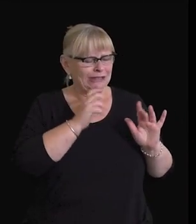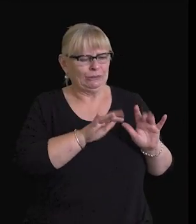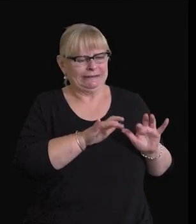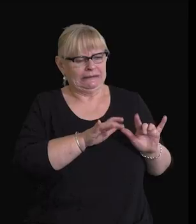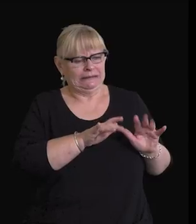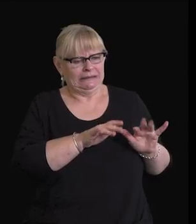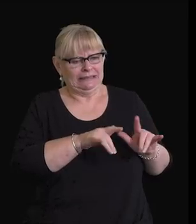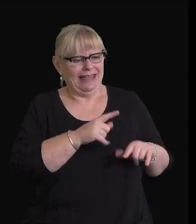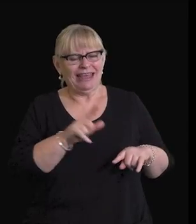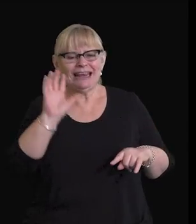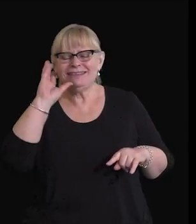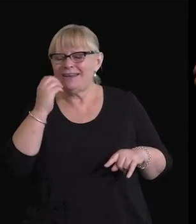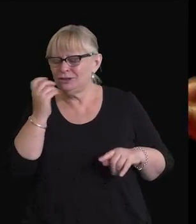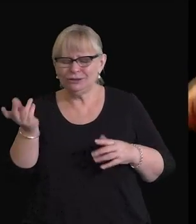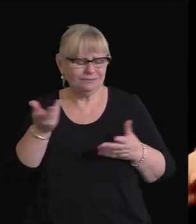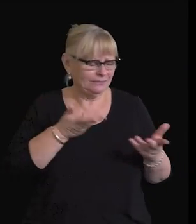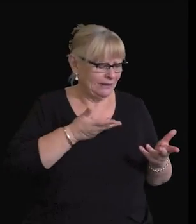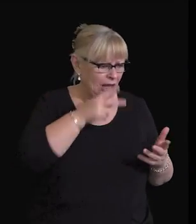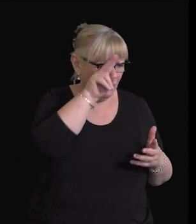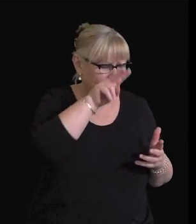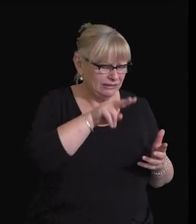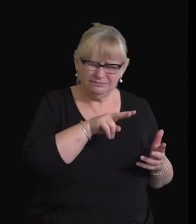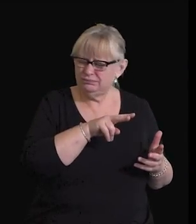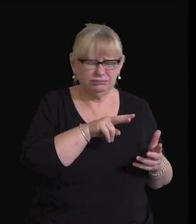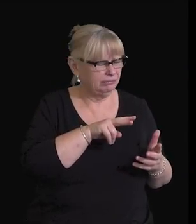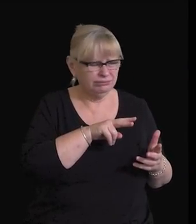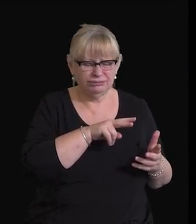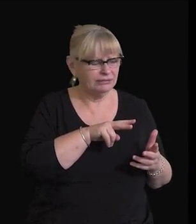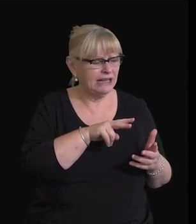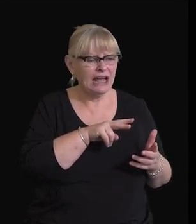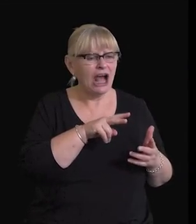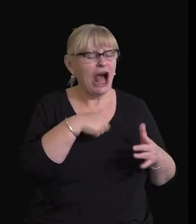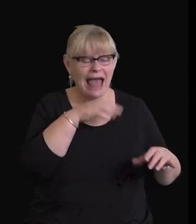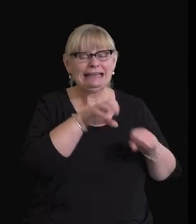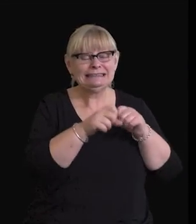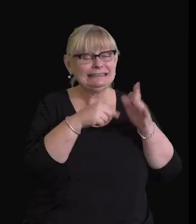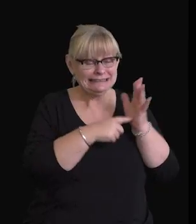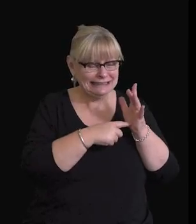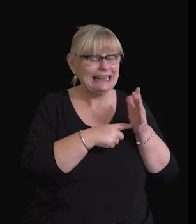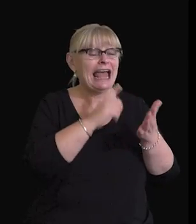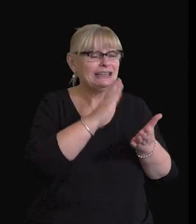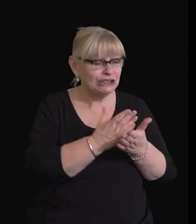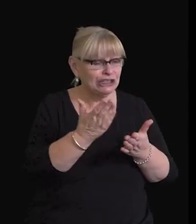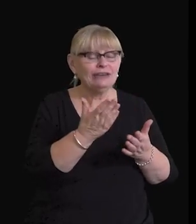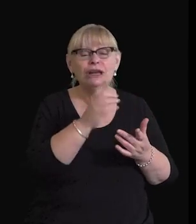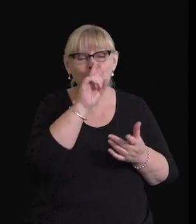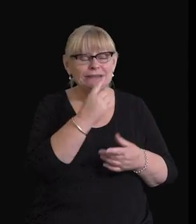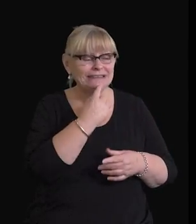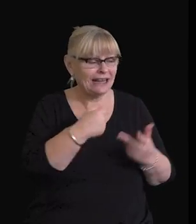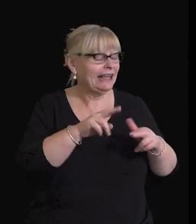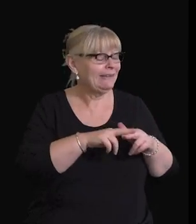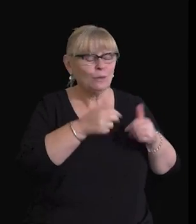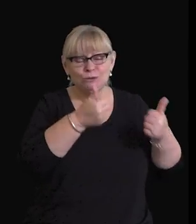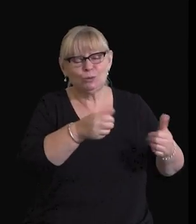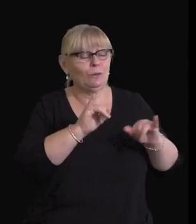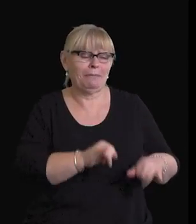outrun it, and then in the afternoon, I'd come back and read what I'd done. And it wasn't just that I hated it. I genuinely couldn't tell if it